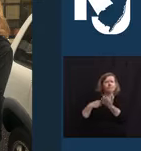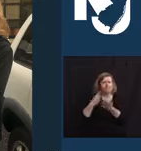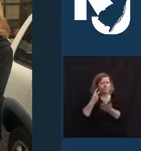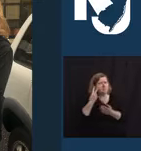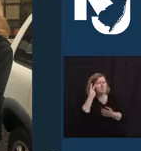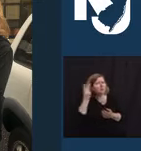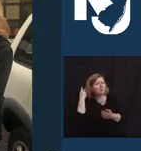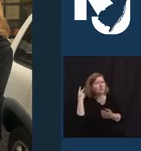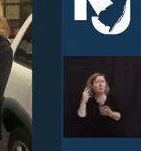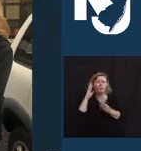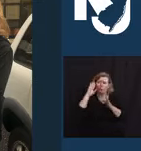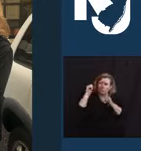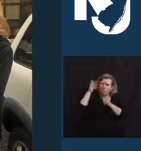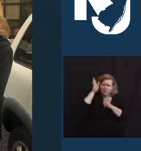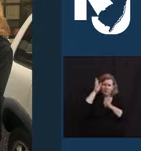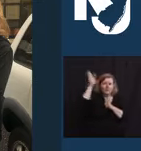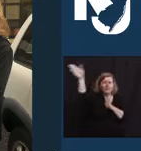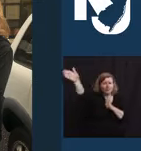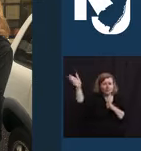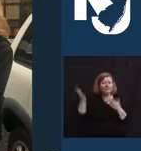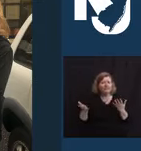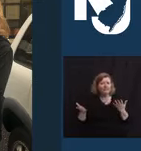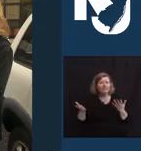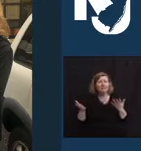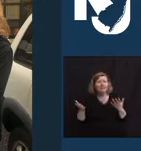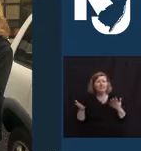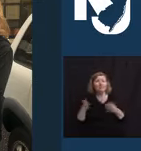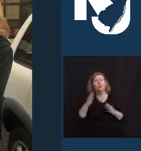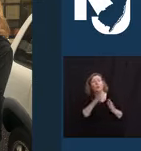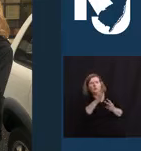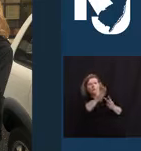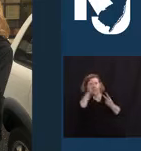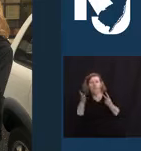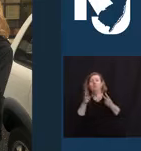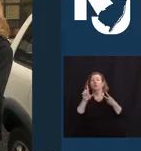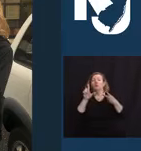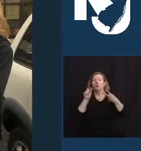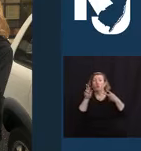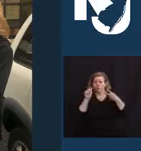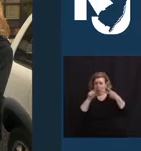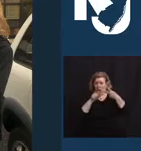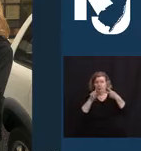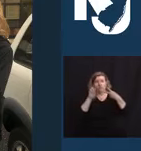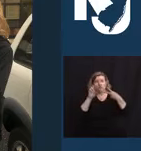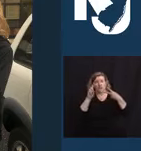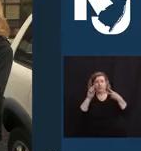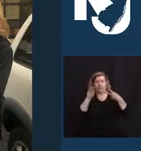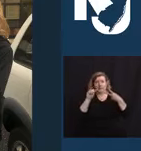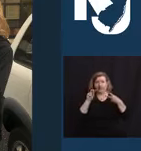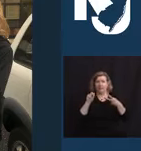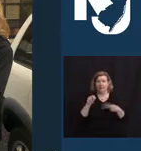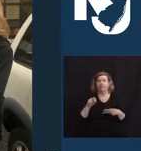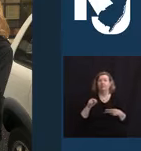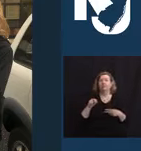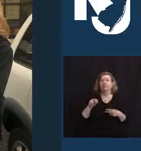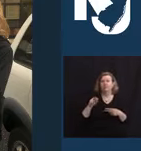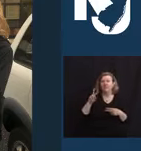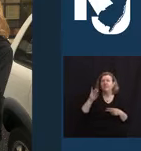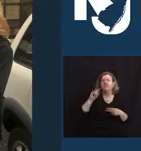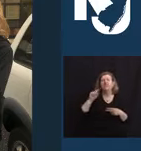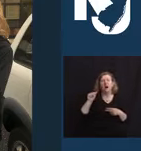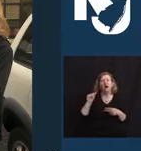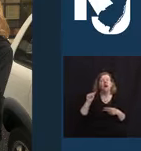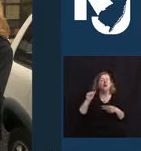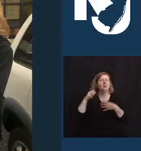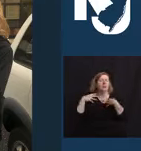Another volunteer on the right, Laura Redman, who was assigned to Avista Care in Cherry Hill in Camden County. In the depth